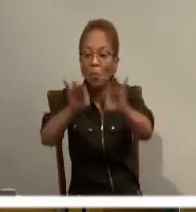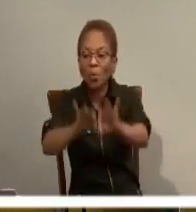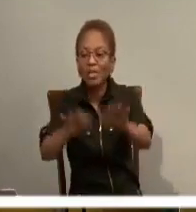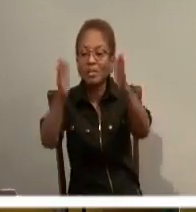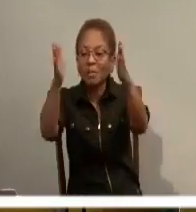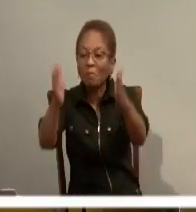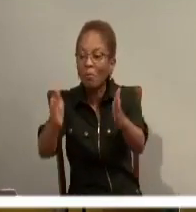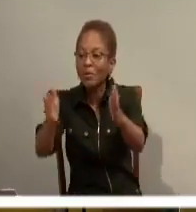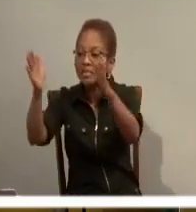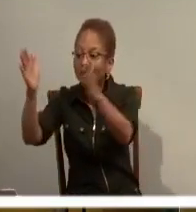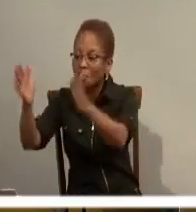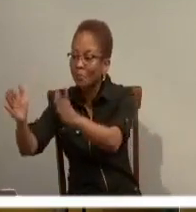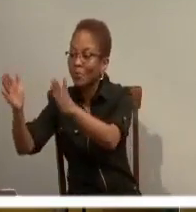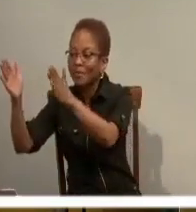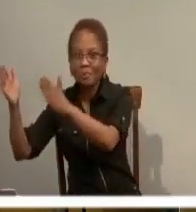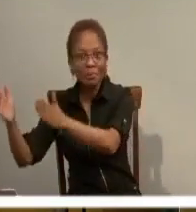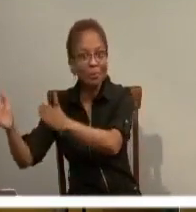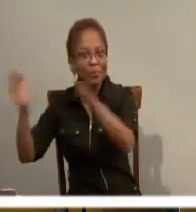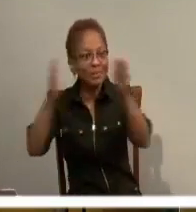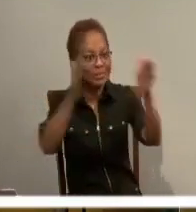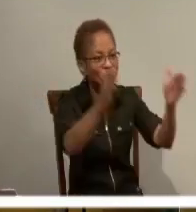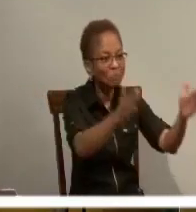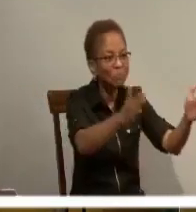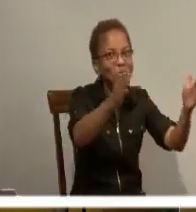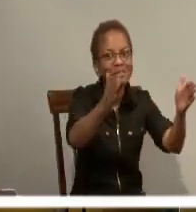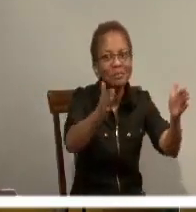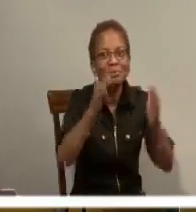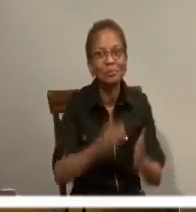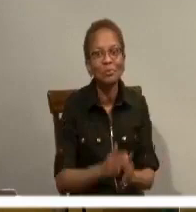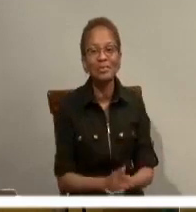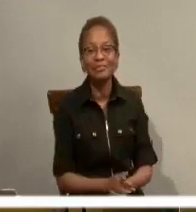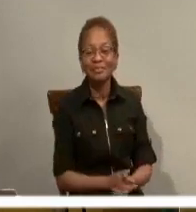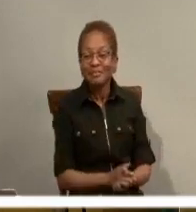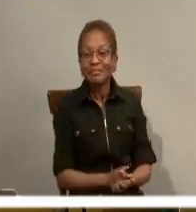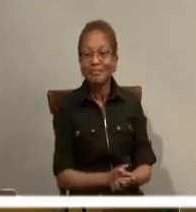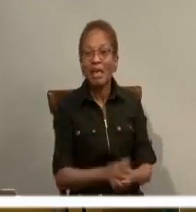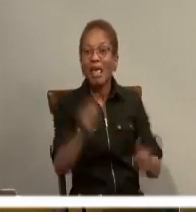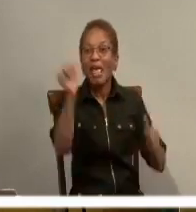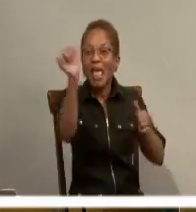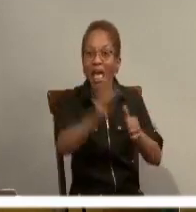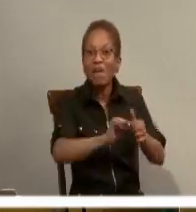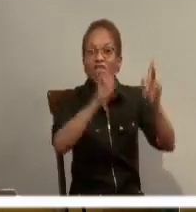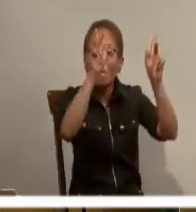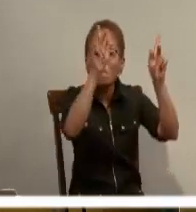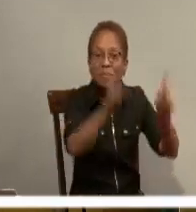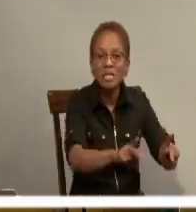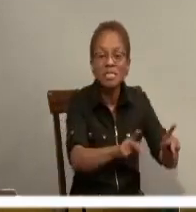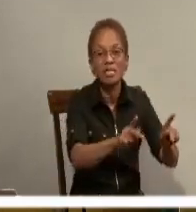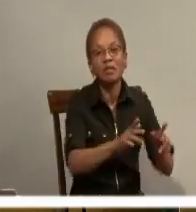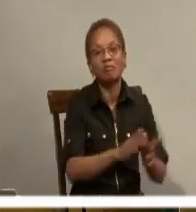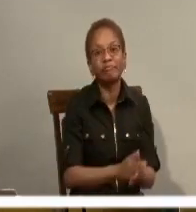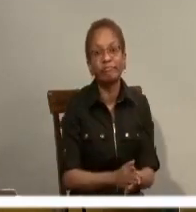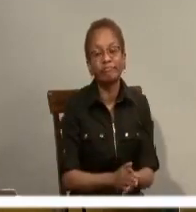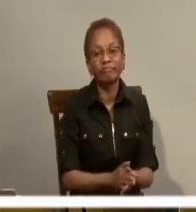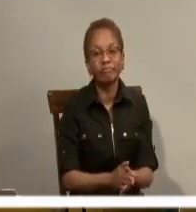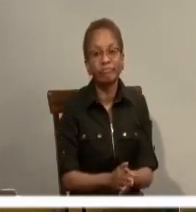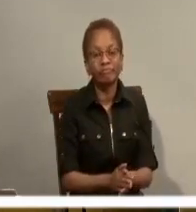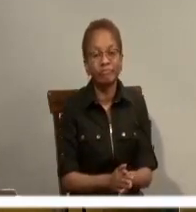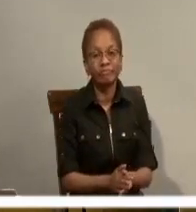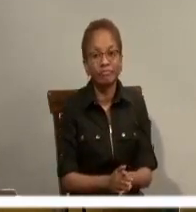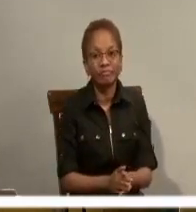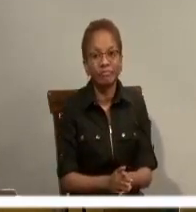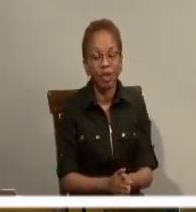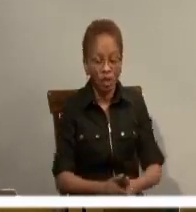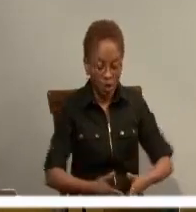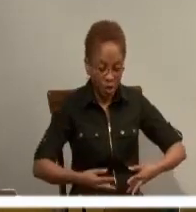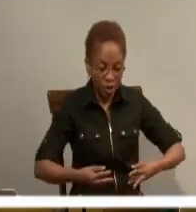giving a little something to somebody who is in need. And that's not charity. Caritas is the